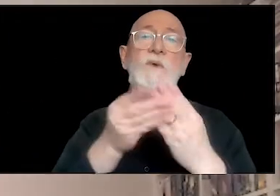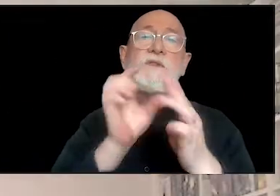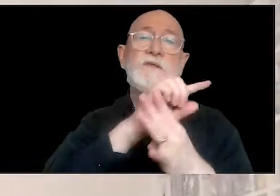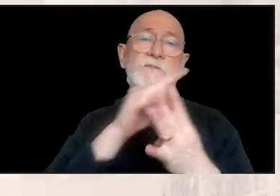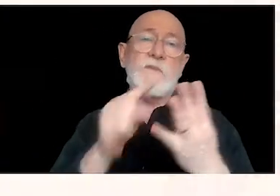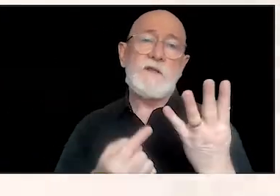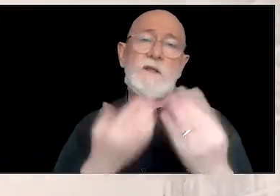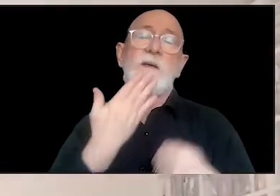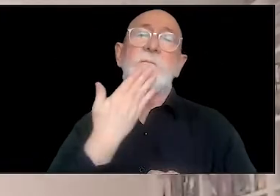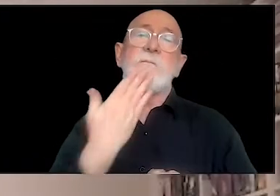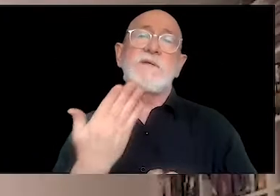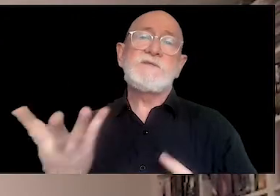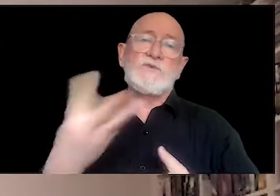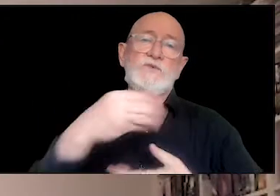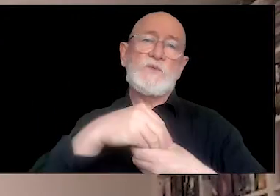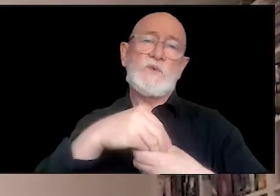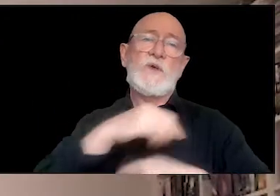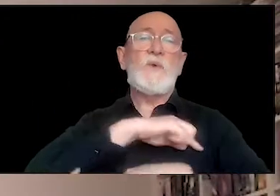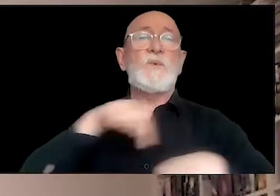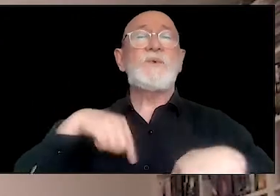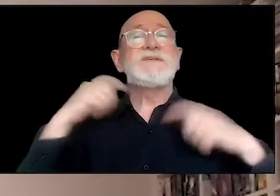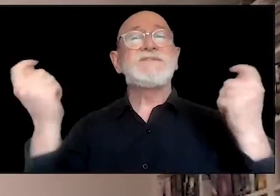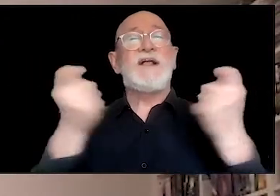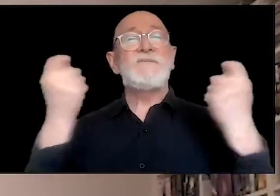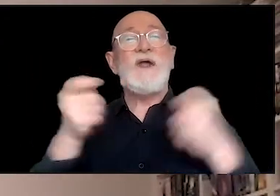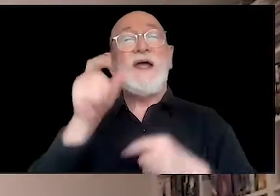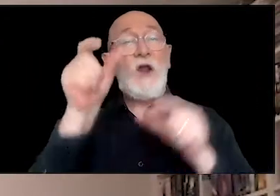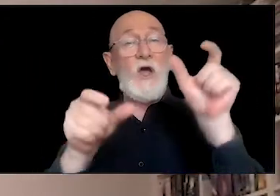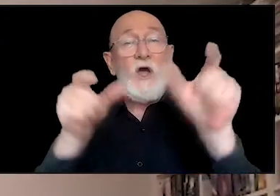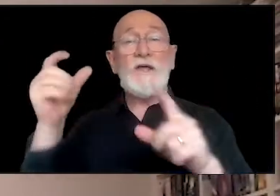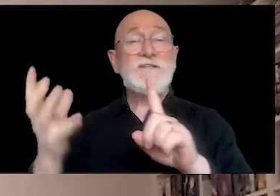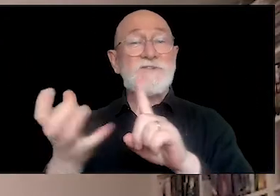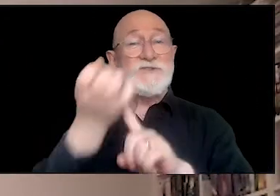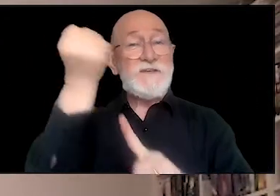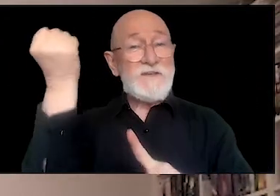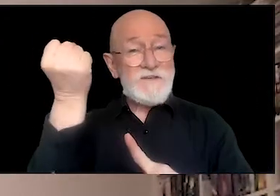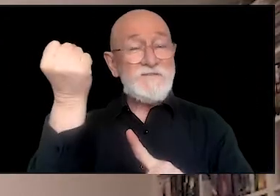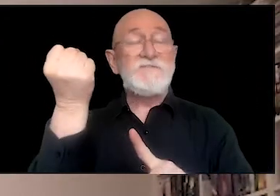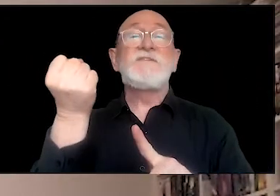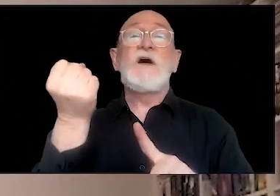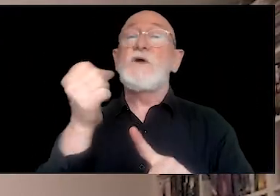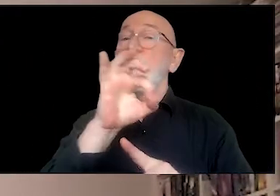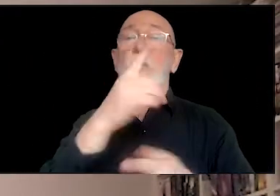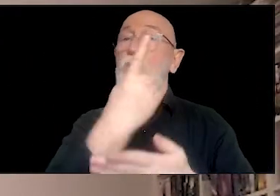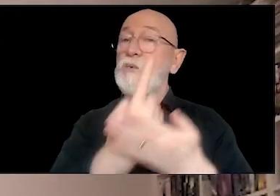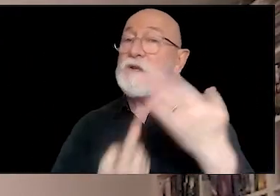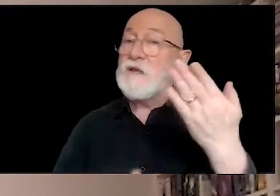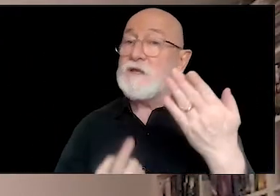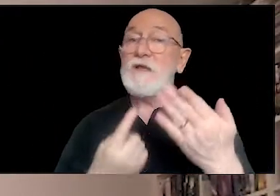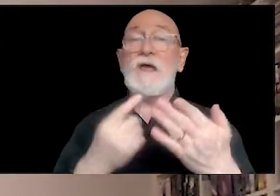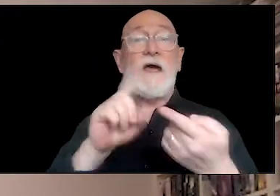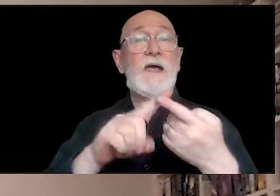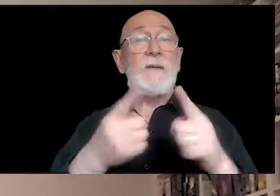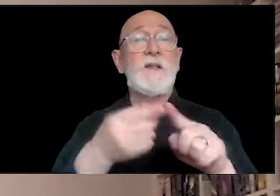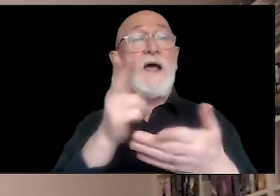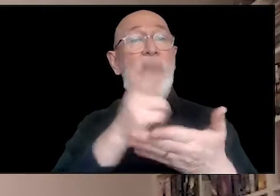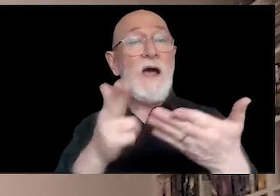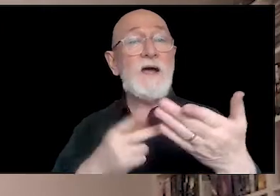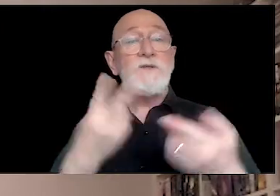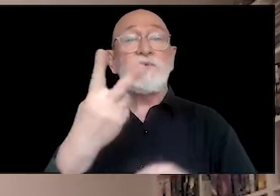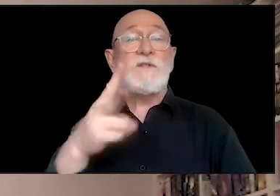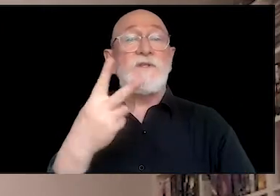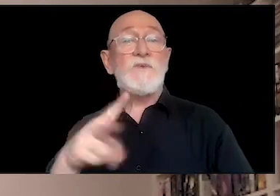every day. I would like to thank you for joining us this week for ABLE Art 2021. I hope you've enjoyed viewing the